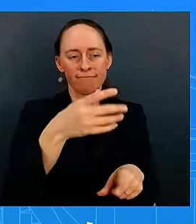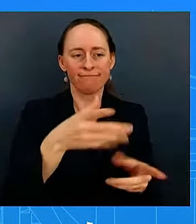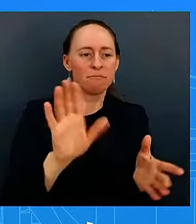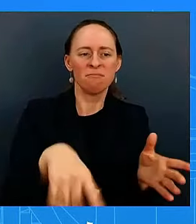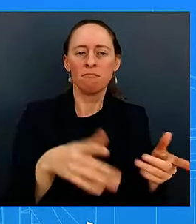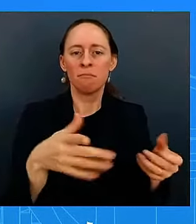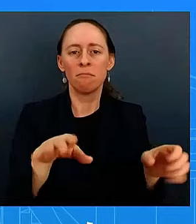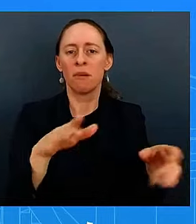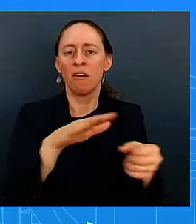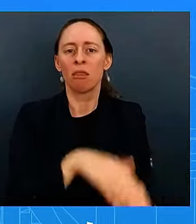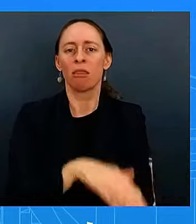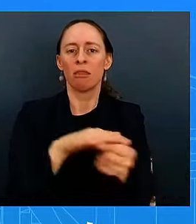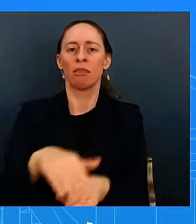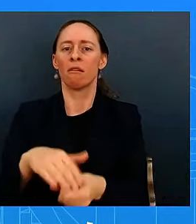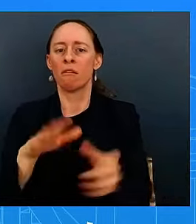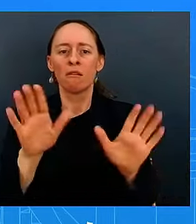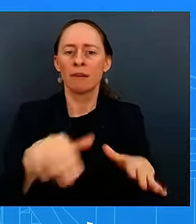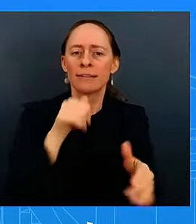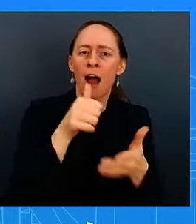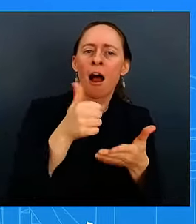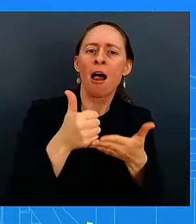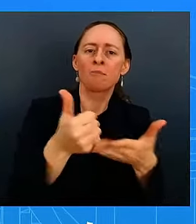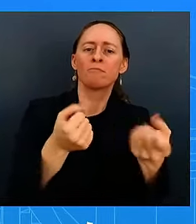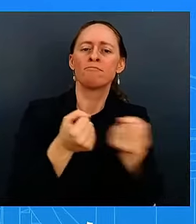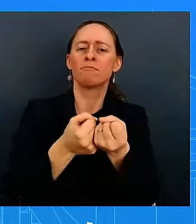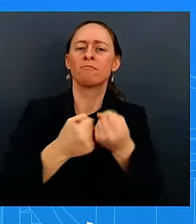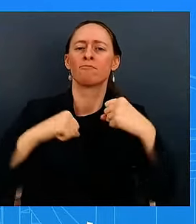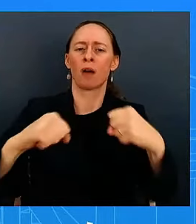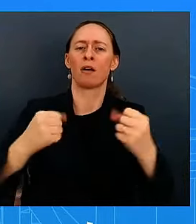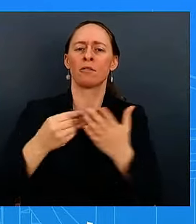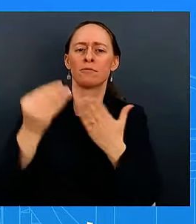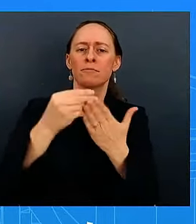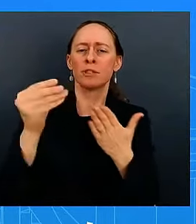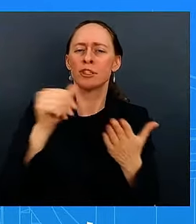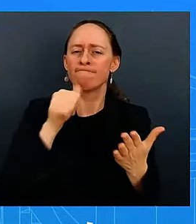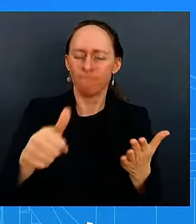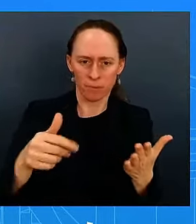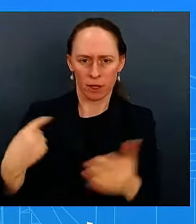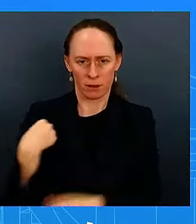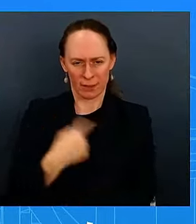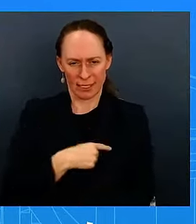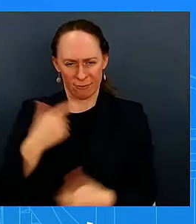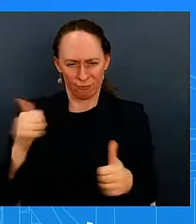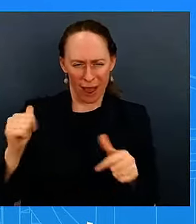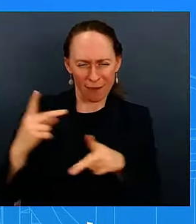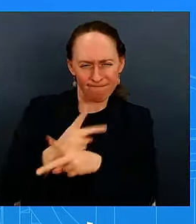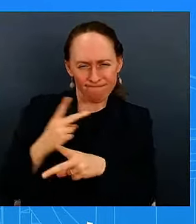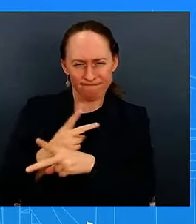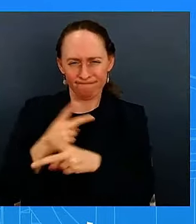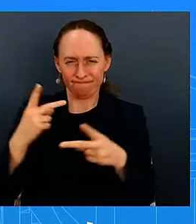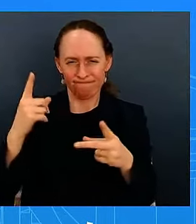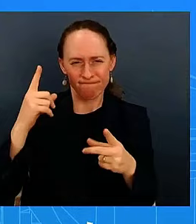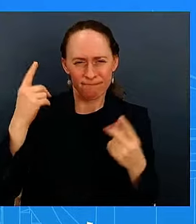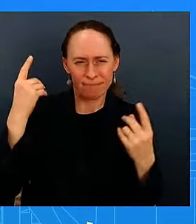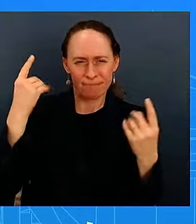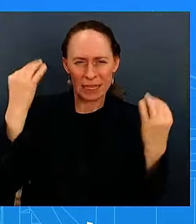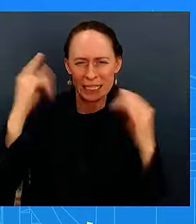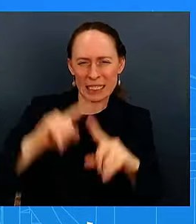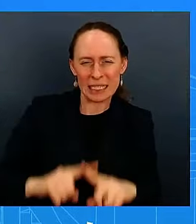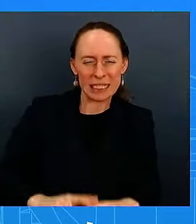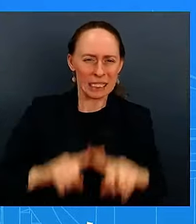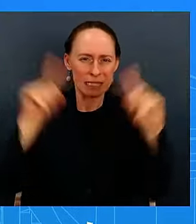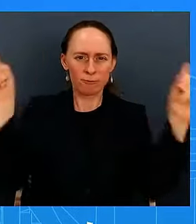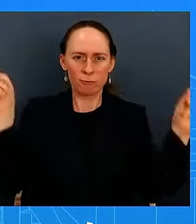track record that isn't just about you know throwing off uh ideas that may or may not be effective okay uh jerry two